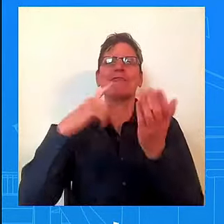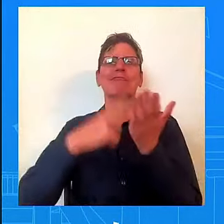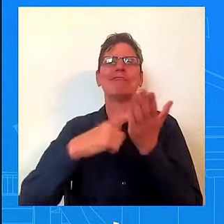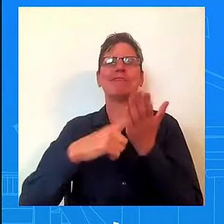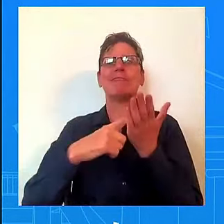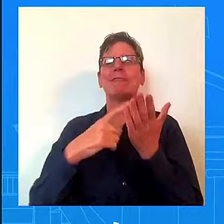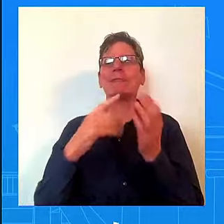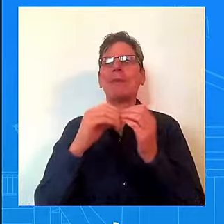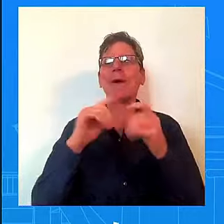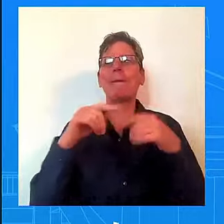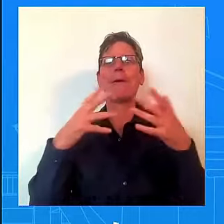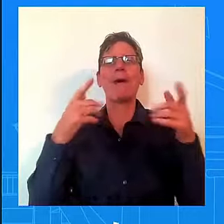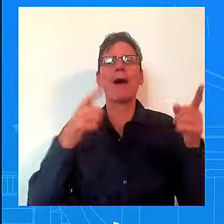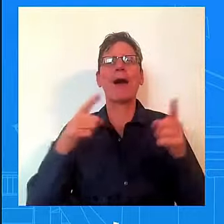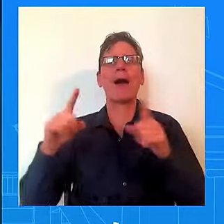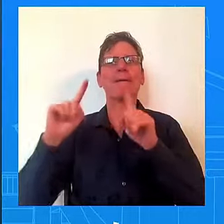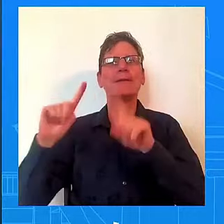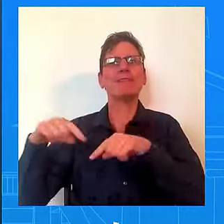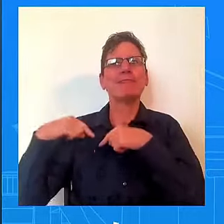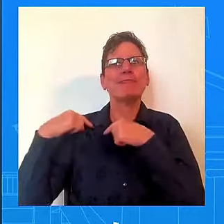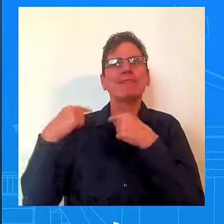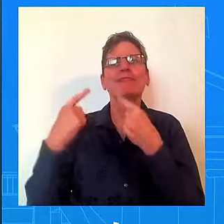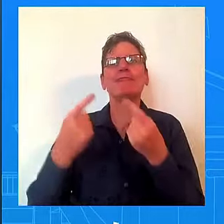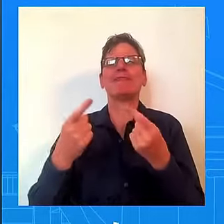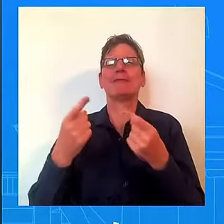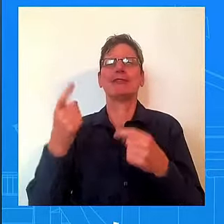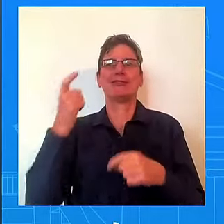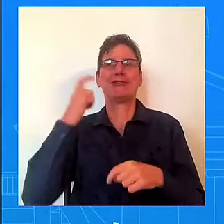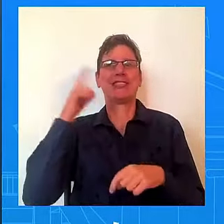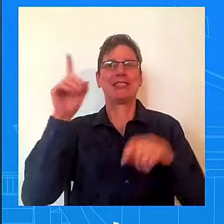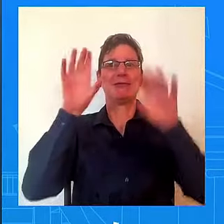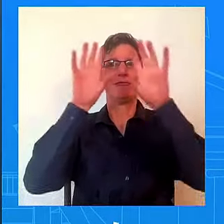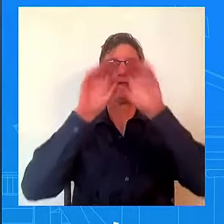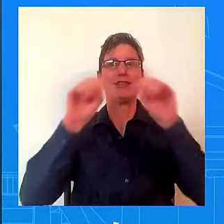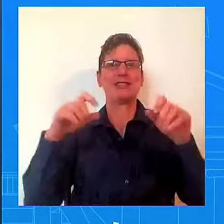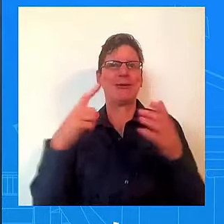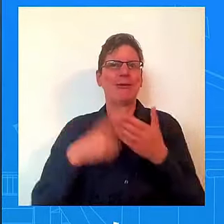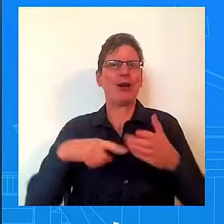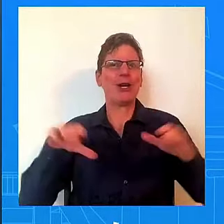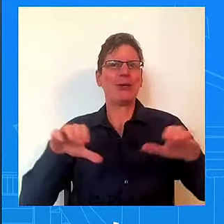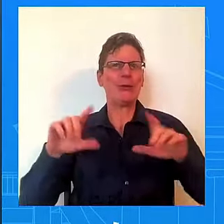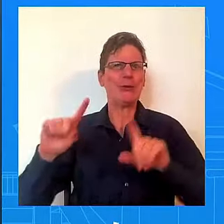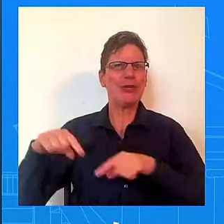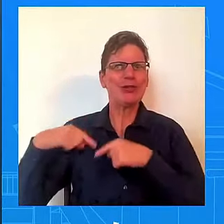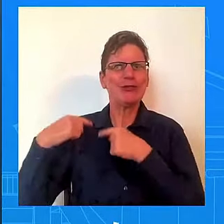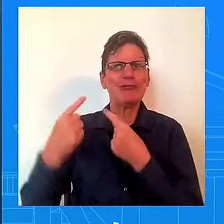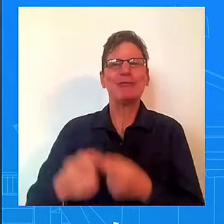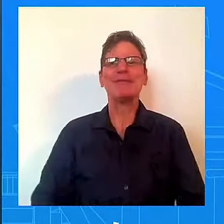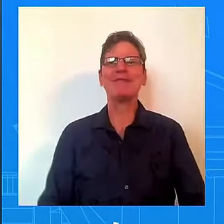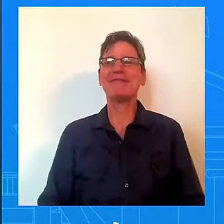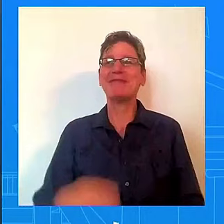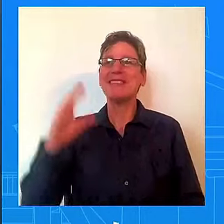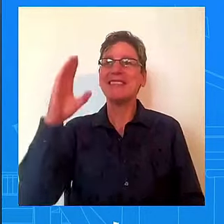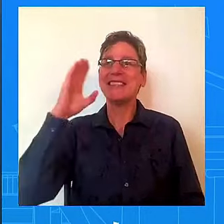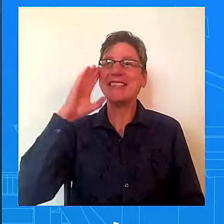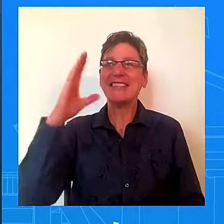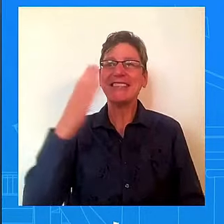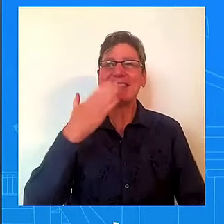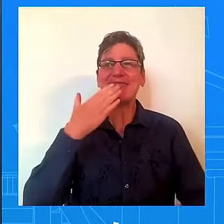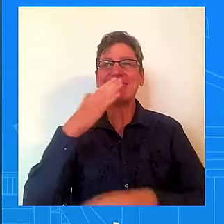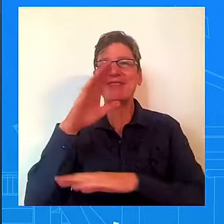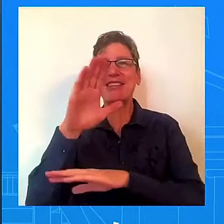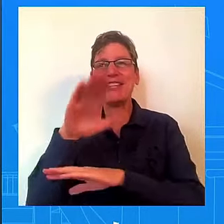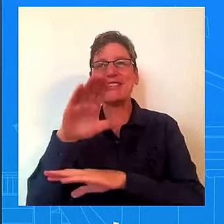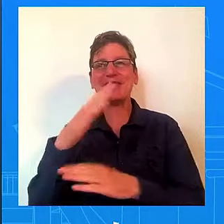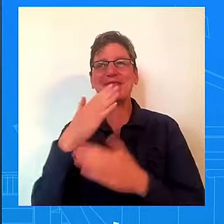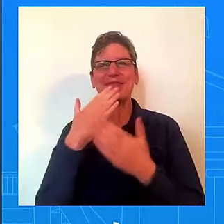Excellent. All right. Thanks, Corrine. Good afternoon, everyone. It's great to have — it's great to be here with all of you. As you heard